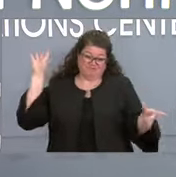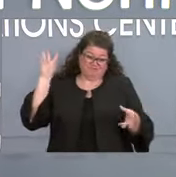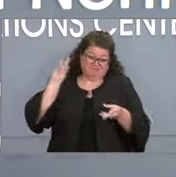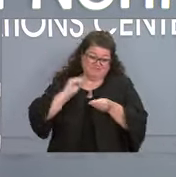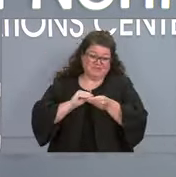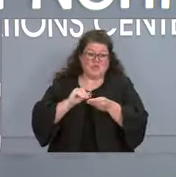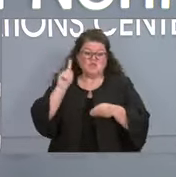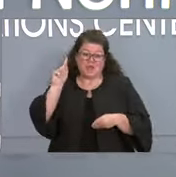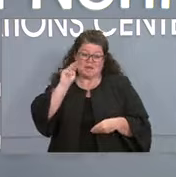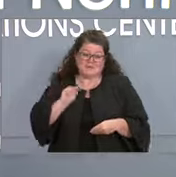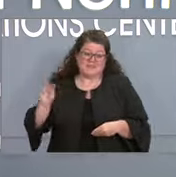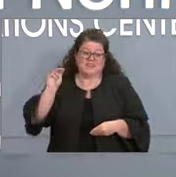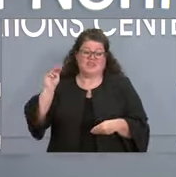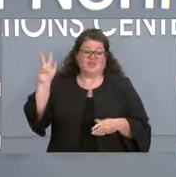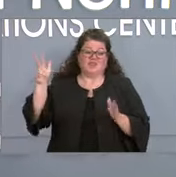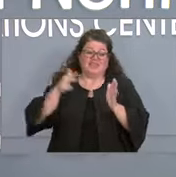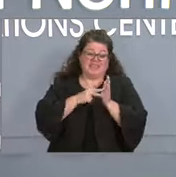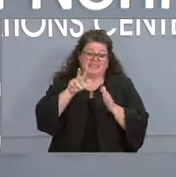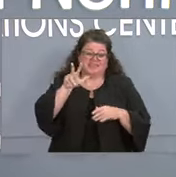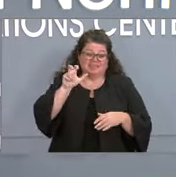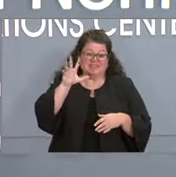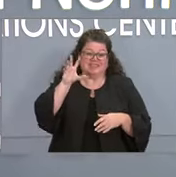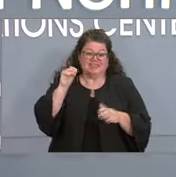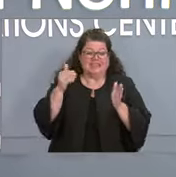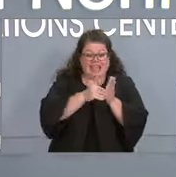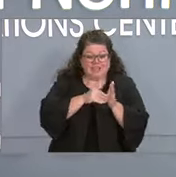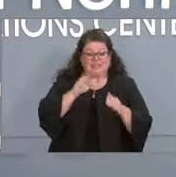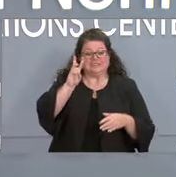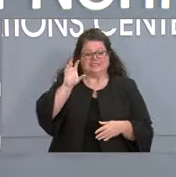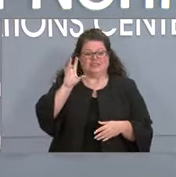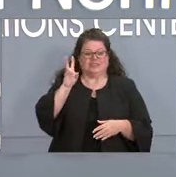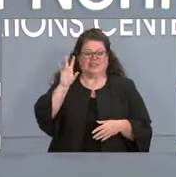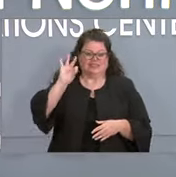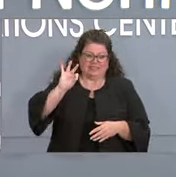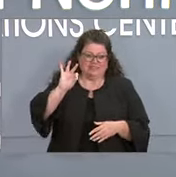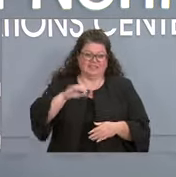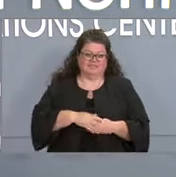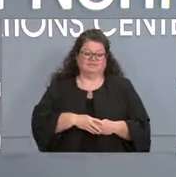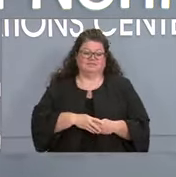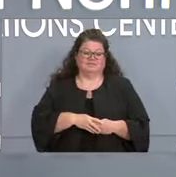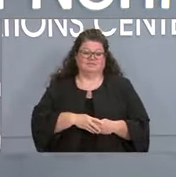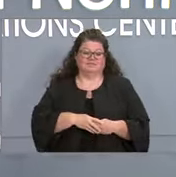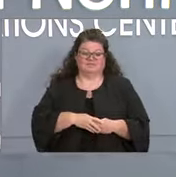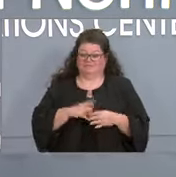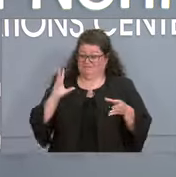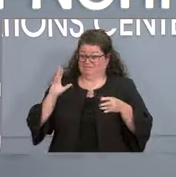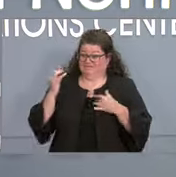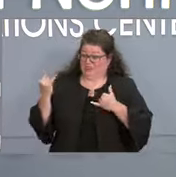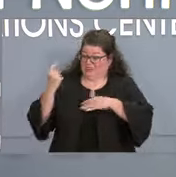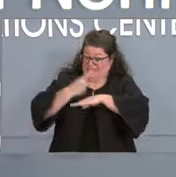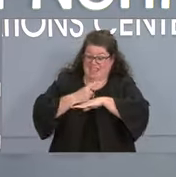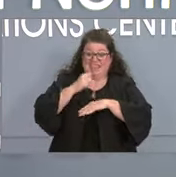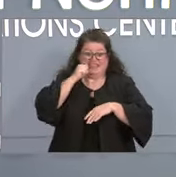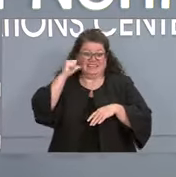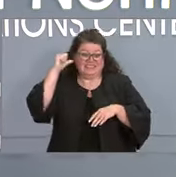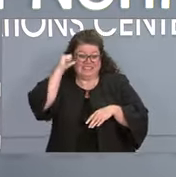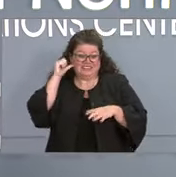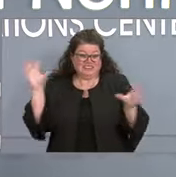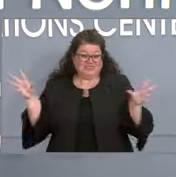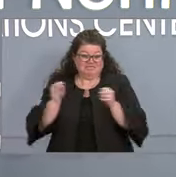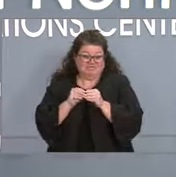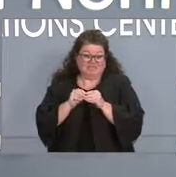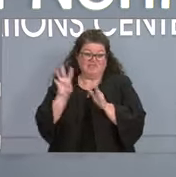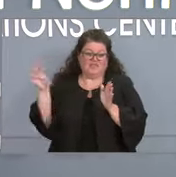,697 COVID cases, 4,381 new cases reported since